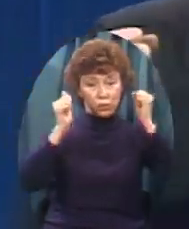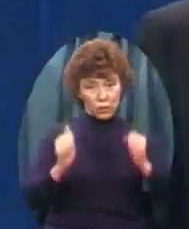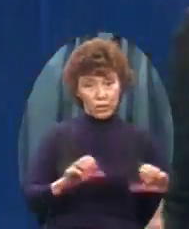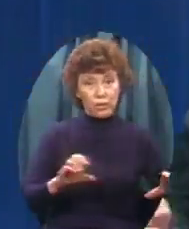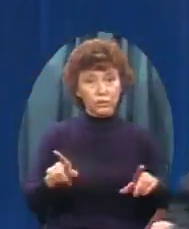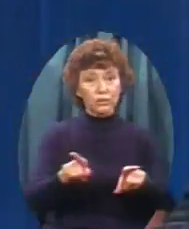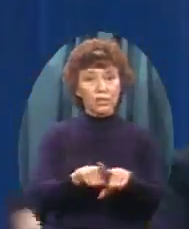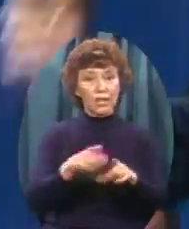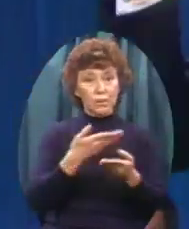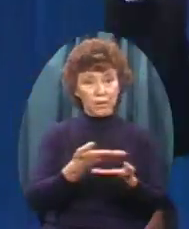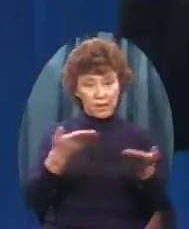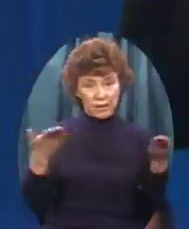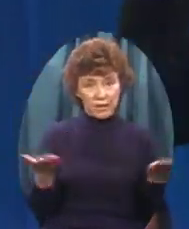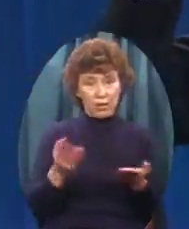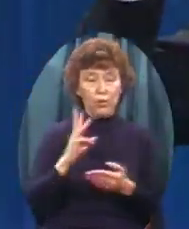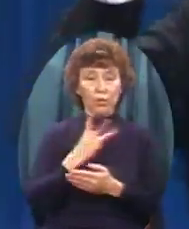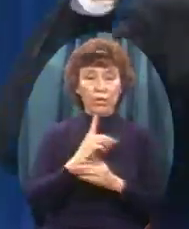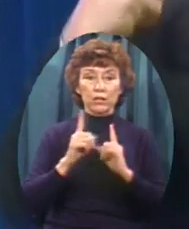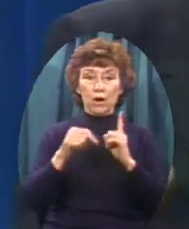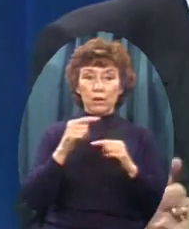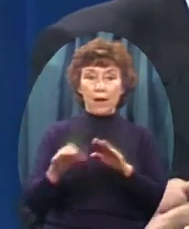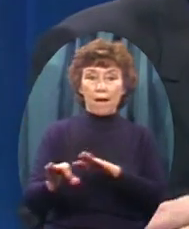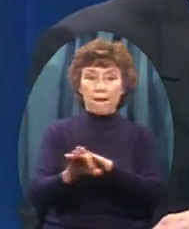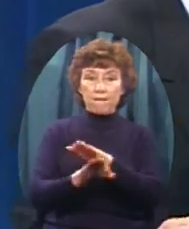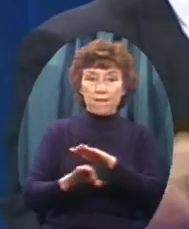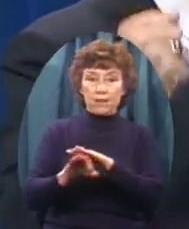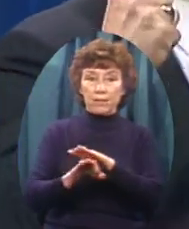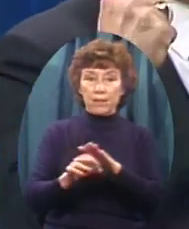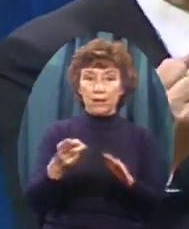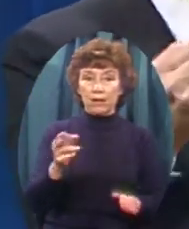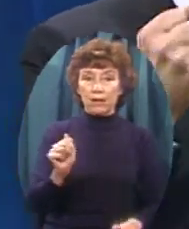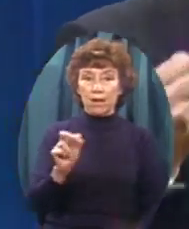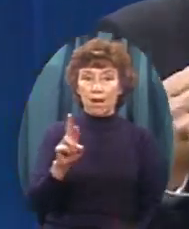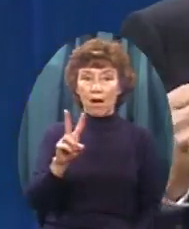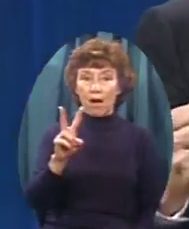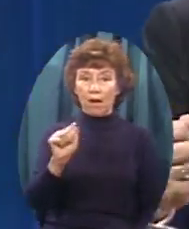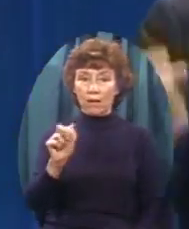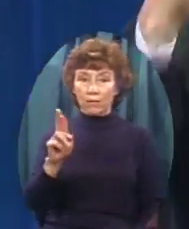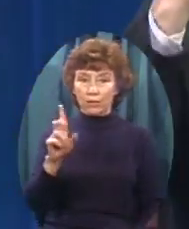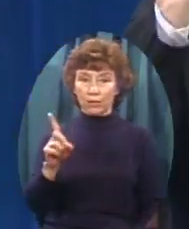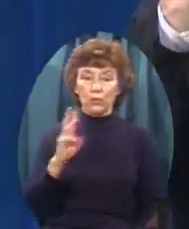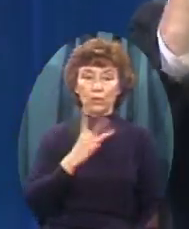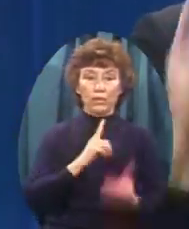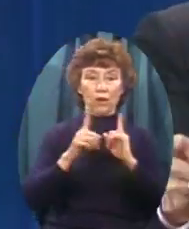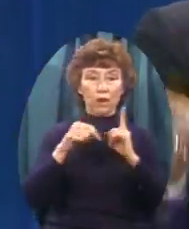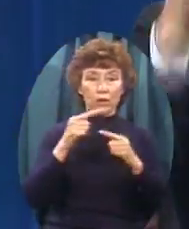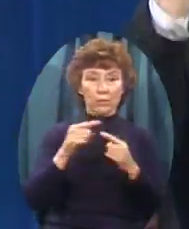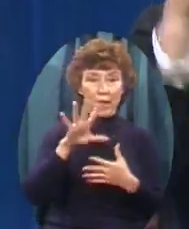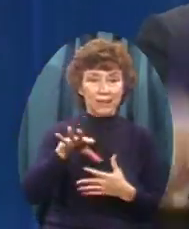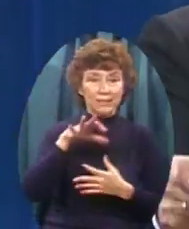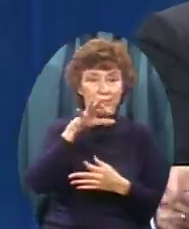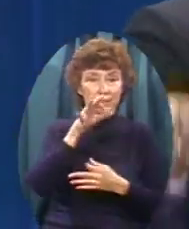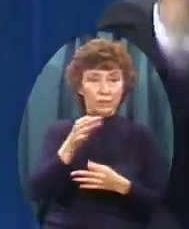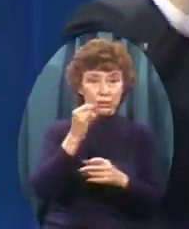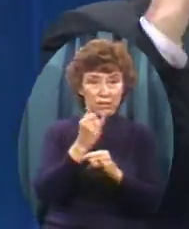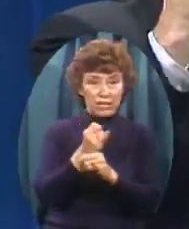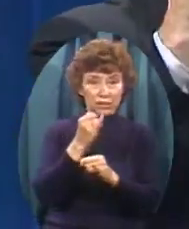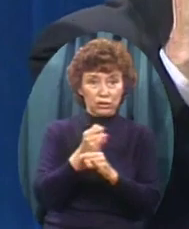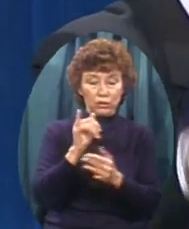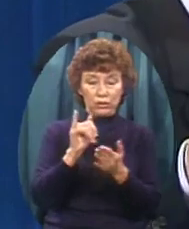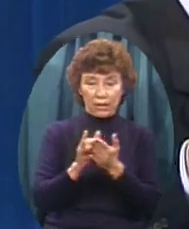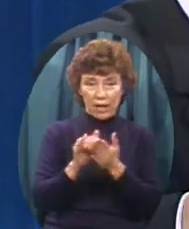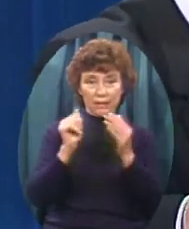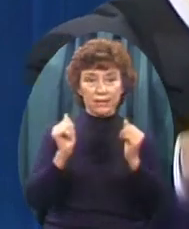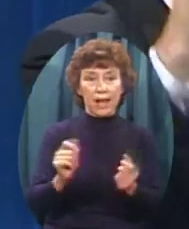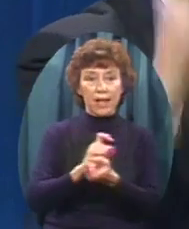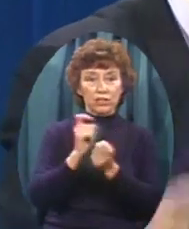talk about A fundamentalist Harvard We talk about A university here A spiritual institution That can change America And influence